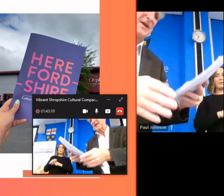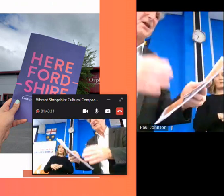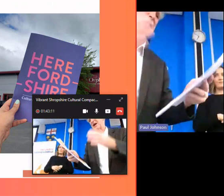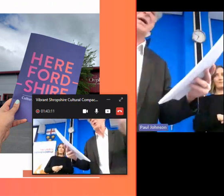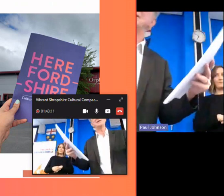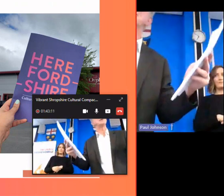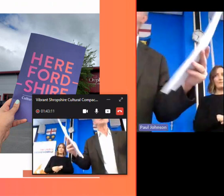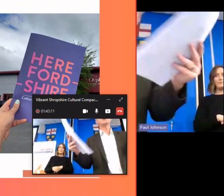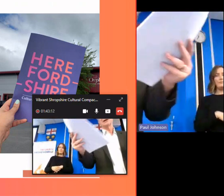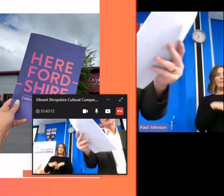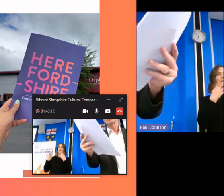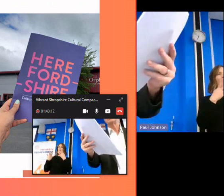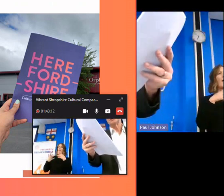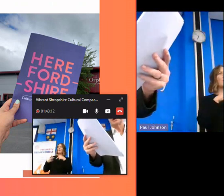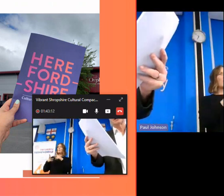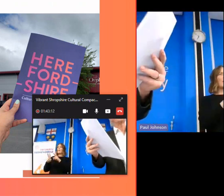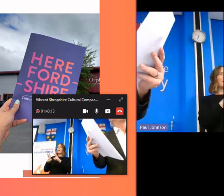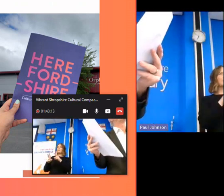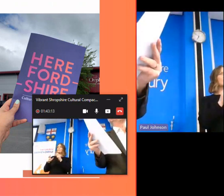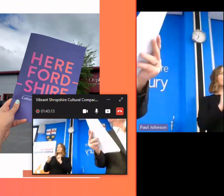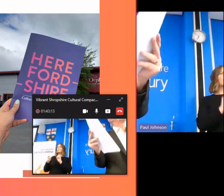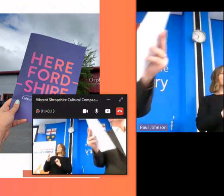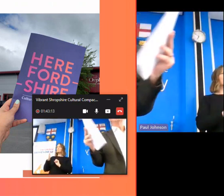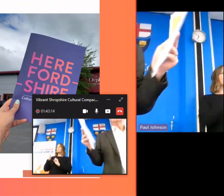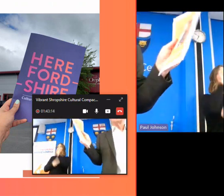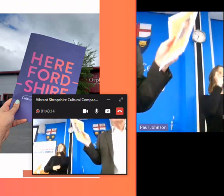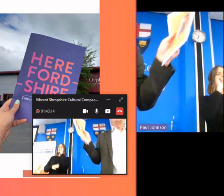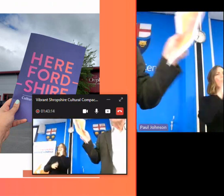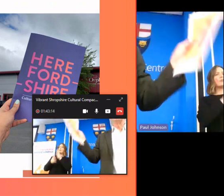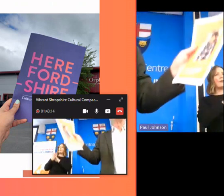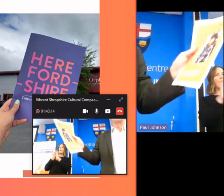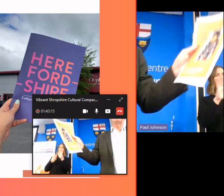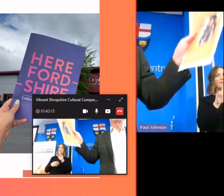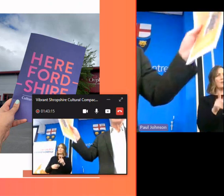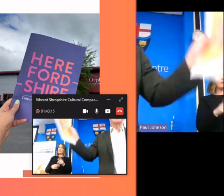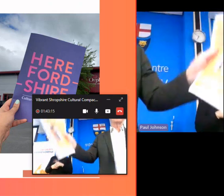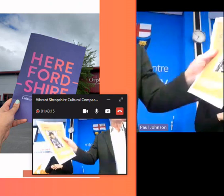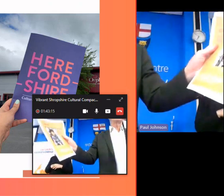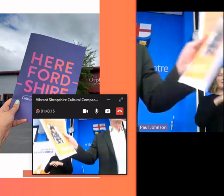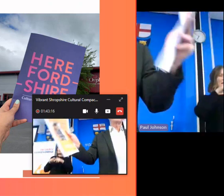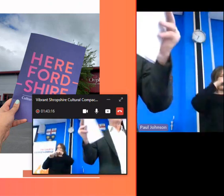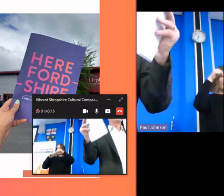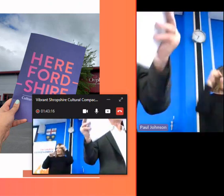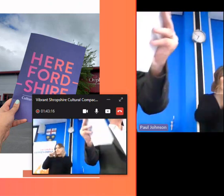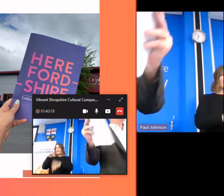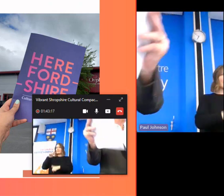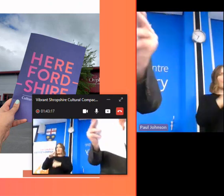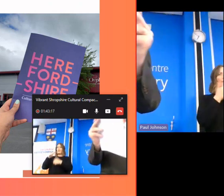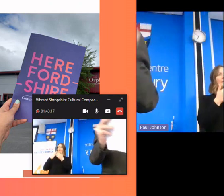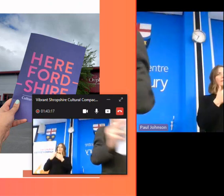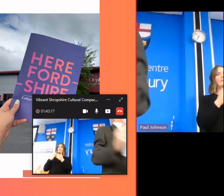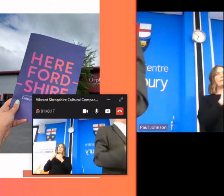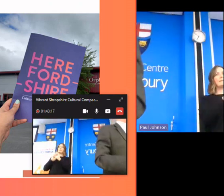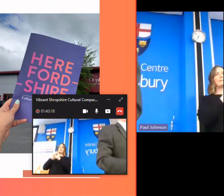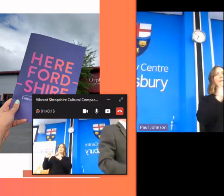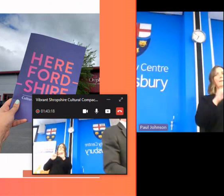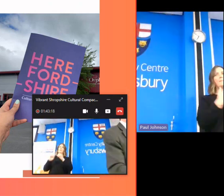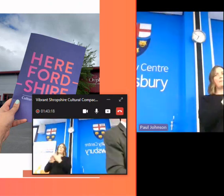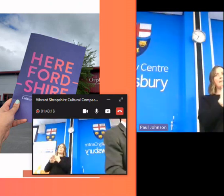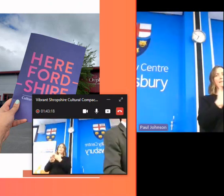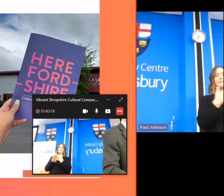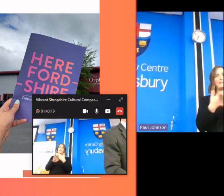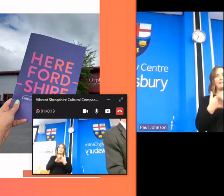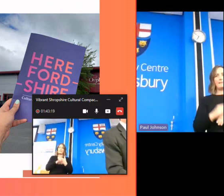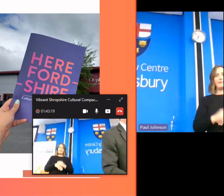nine ways to supercharge herefordshire um in-depth studies of certain businesses and